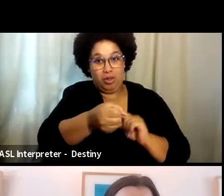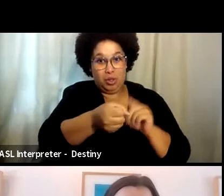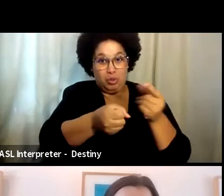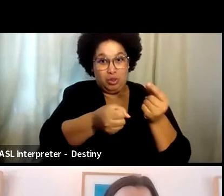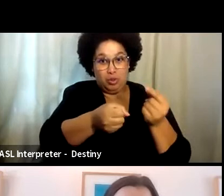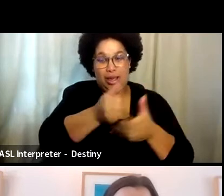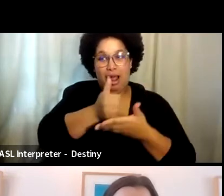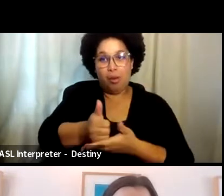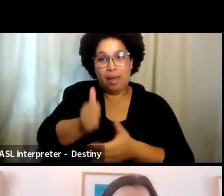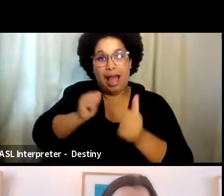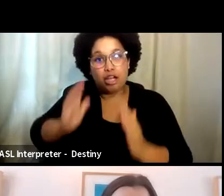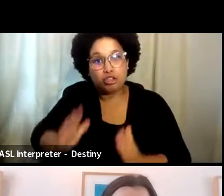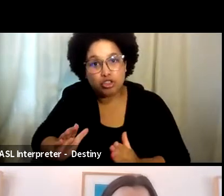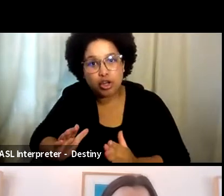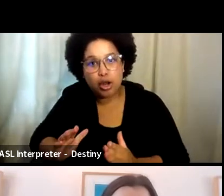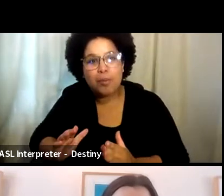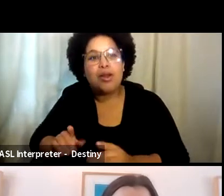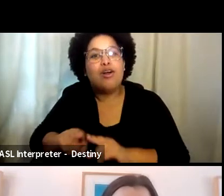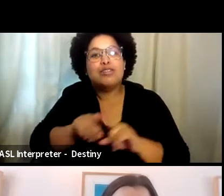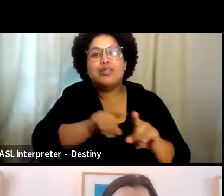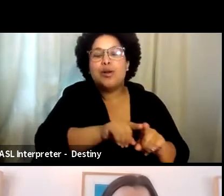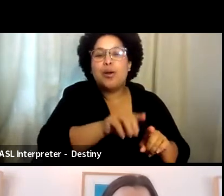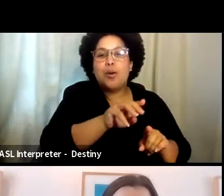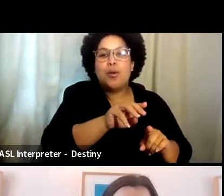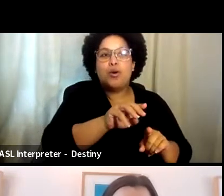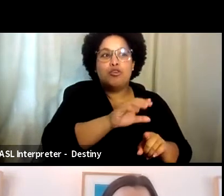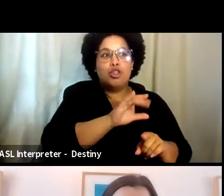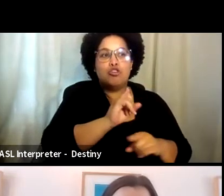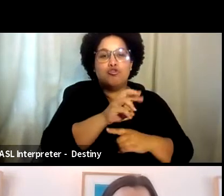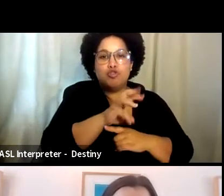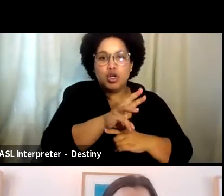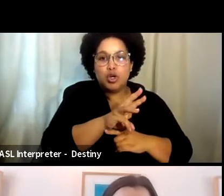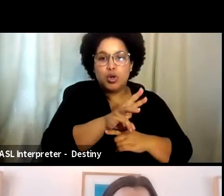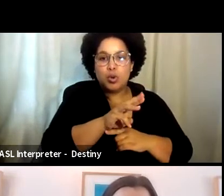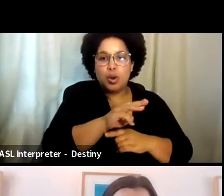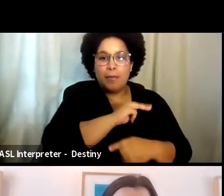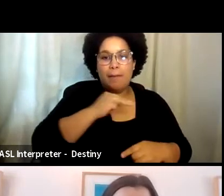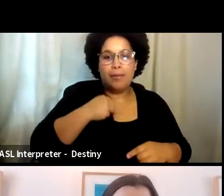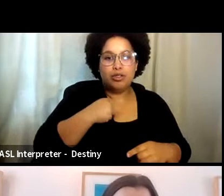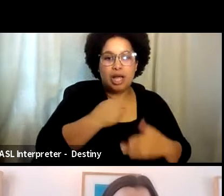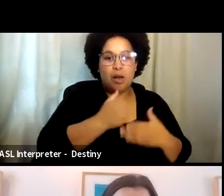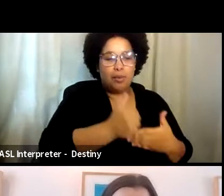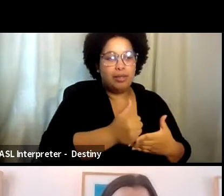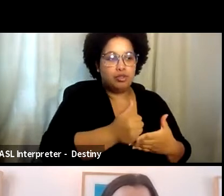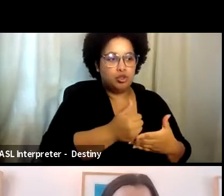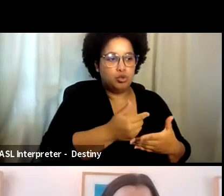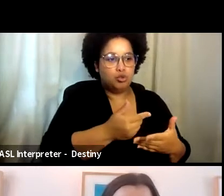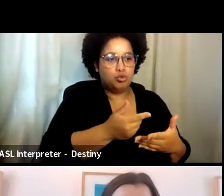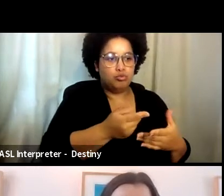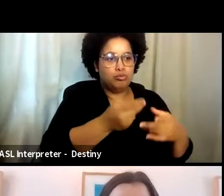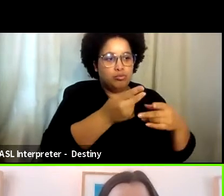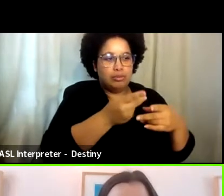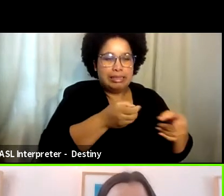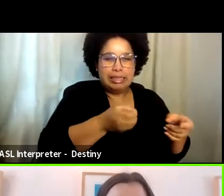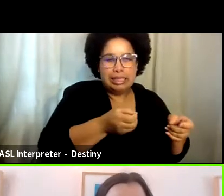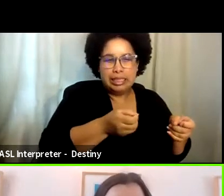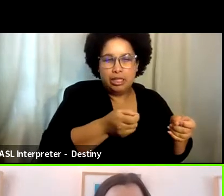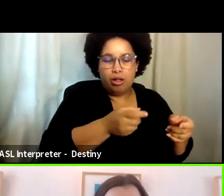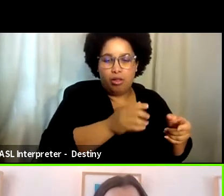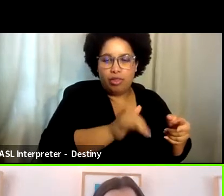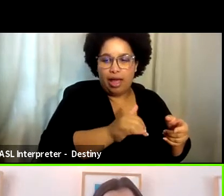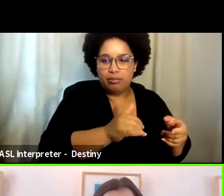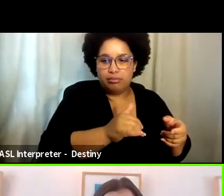help other members on the crew to deal with true intimacy that is occurring on a set. Yeah, absolutely.